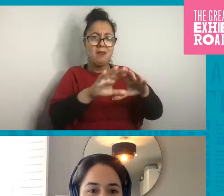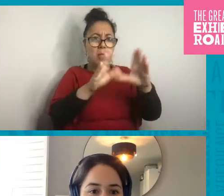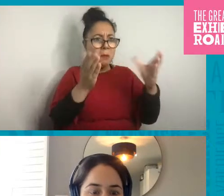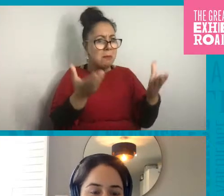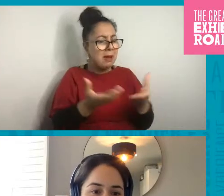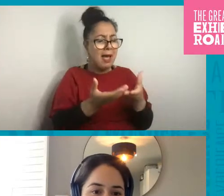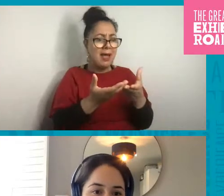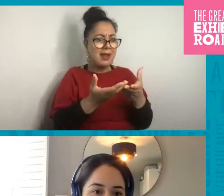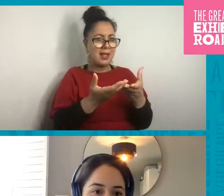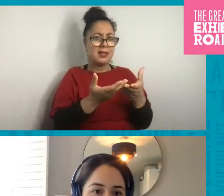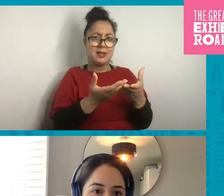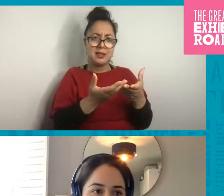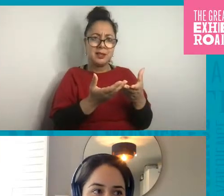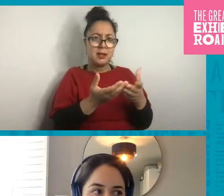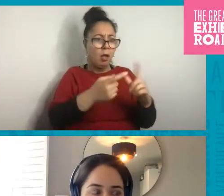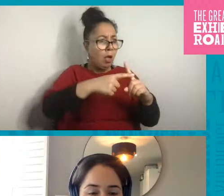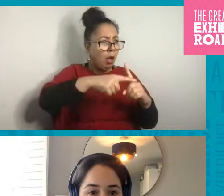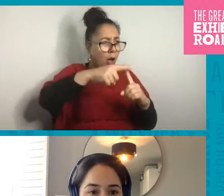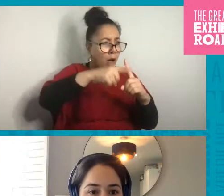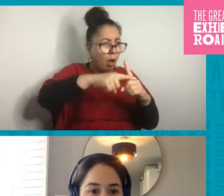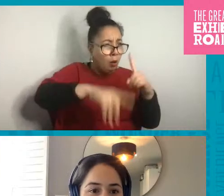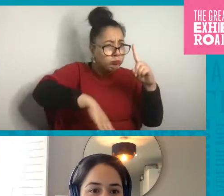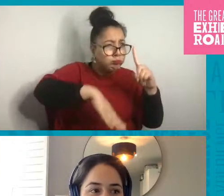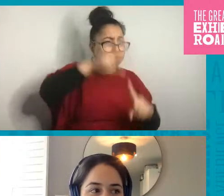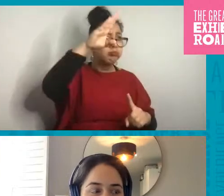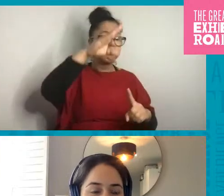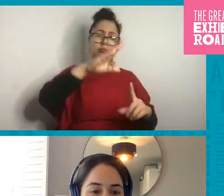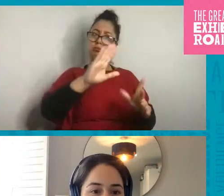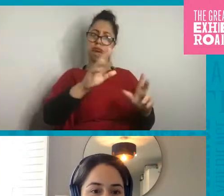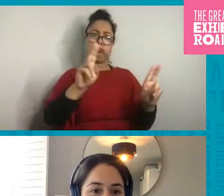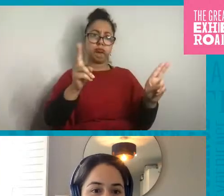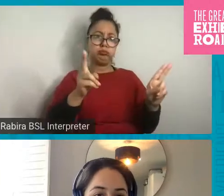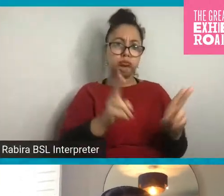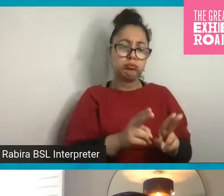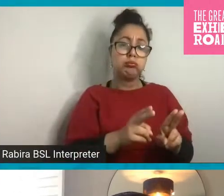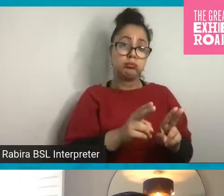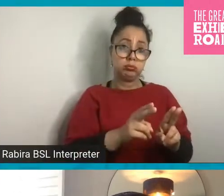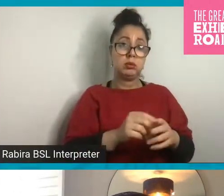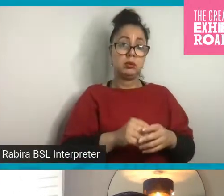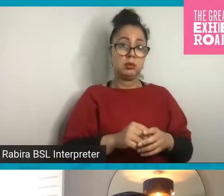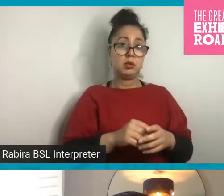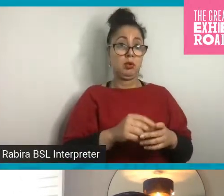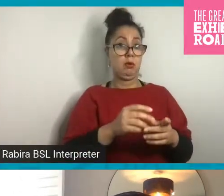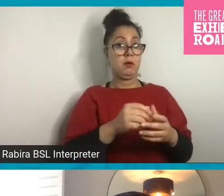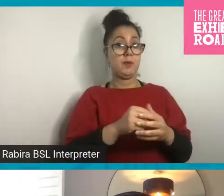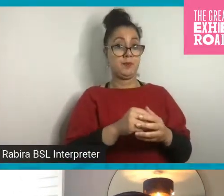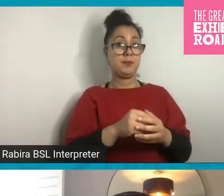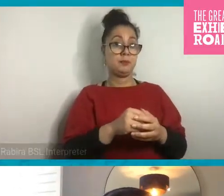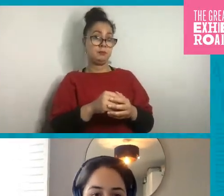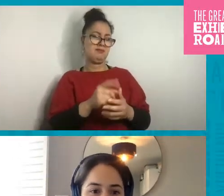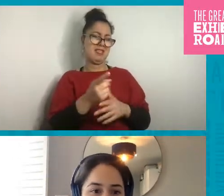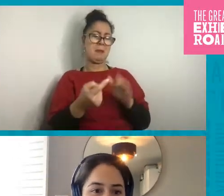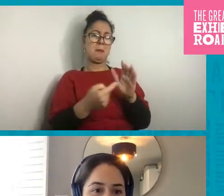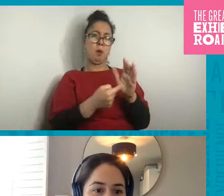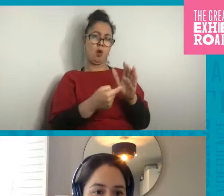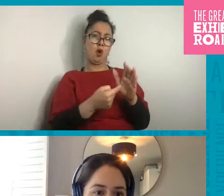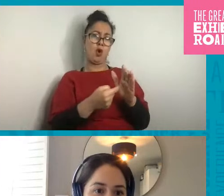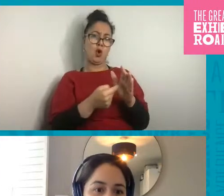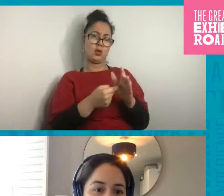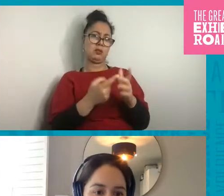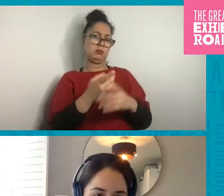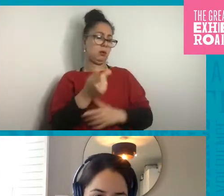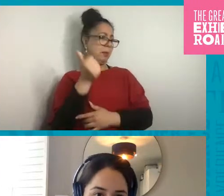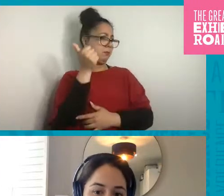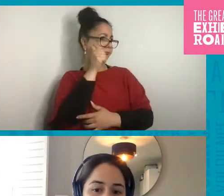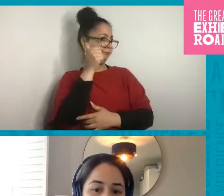energy, we also emit gases. So yeah, it is important to be aware of